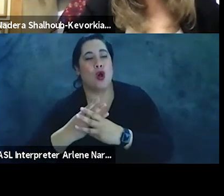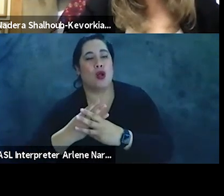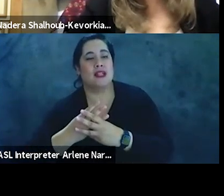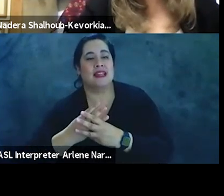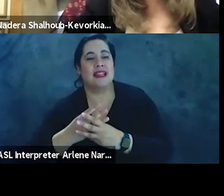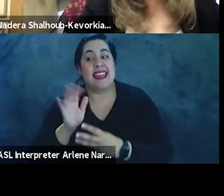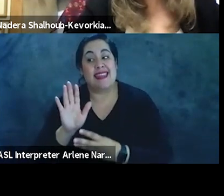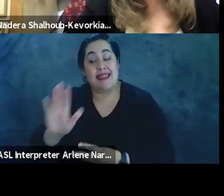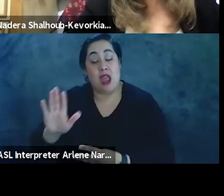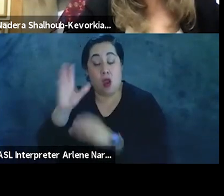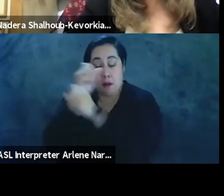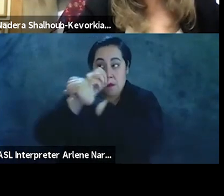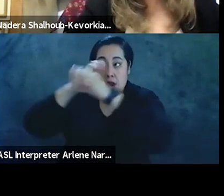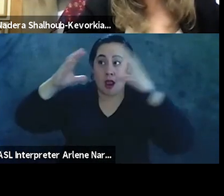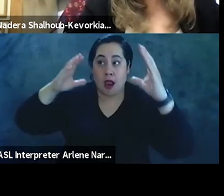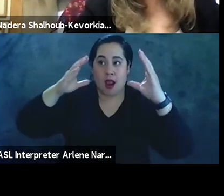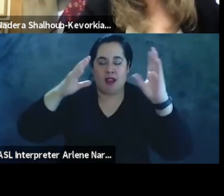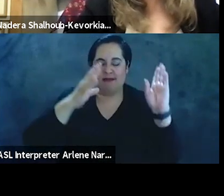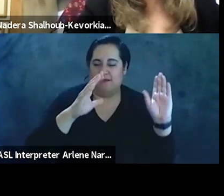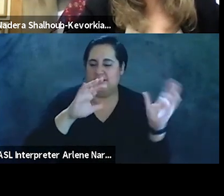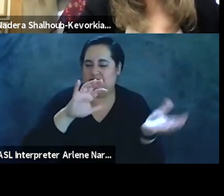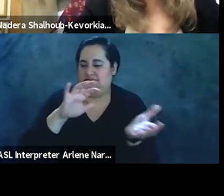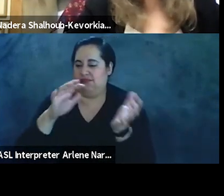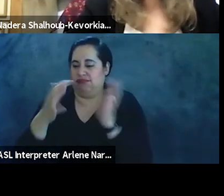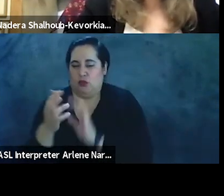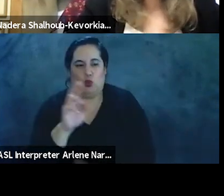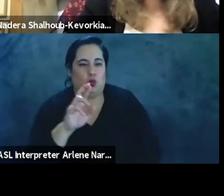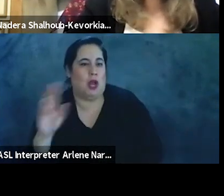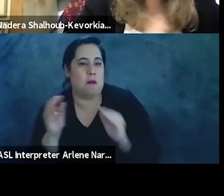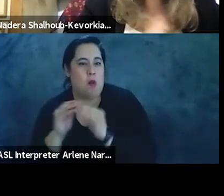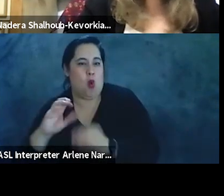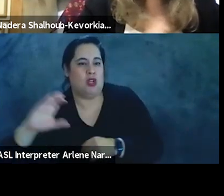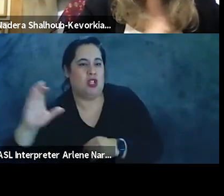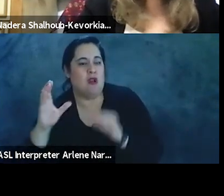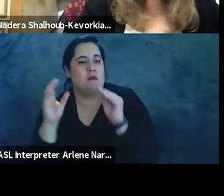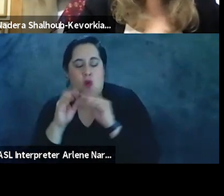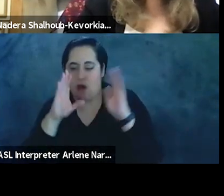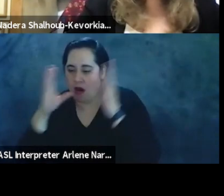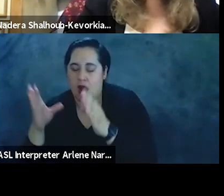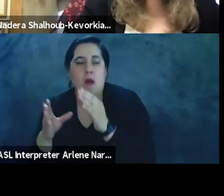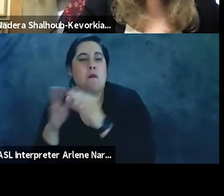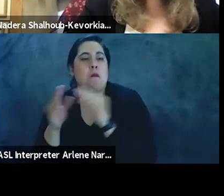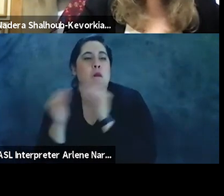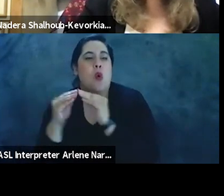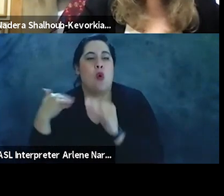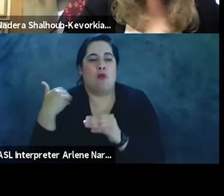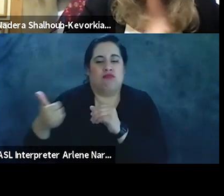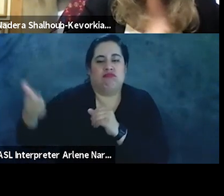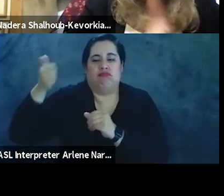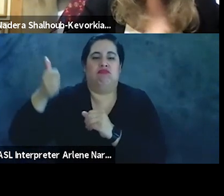a world that in their imagination of it has shifted to the right irrevocably and is now going to be dominated by authoritarian, you know,